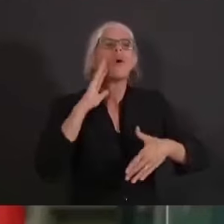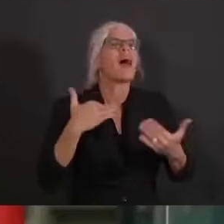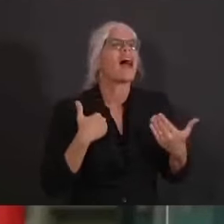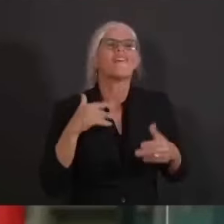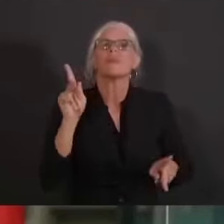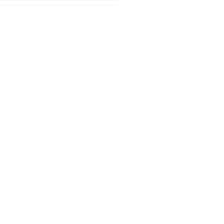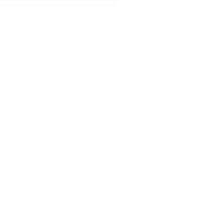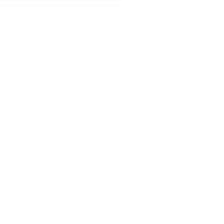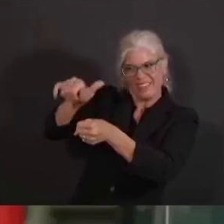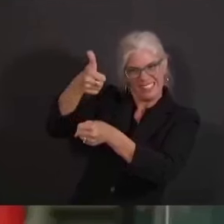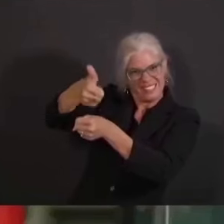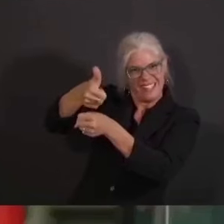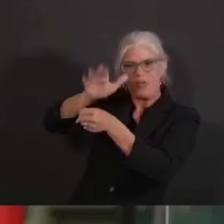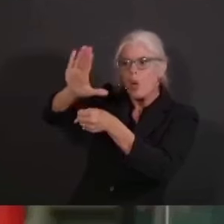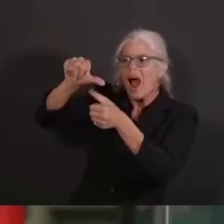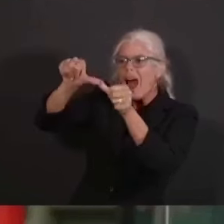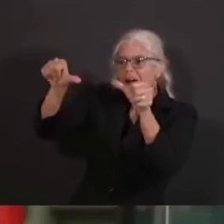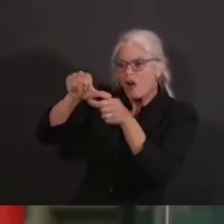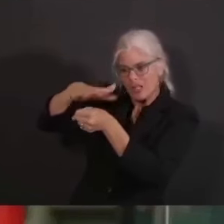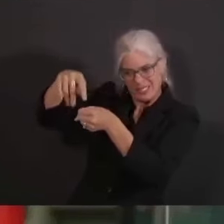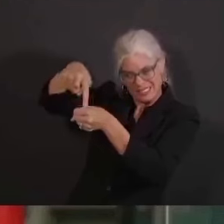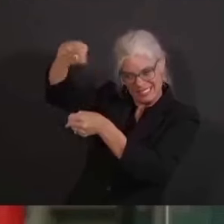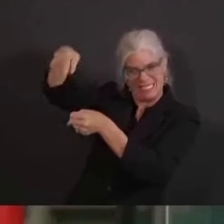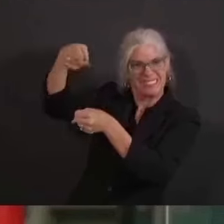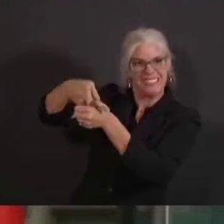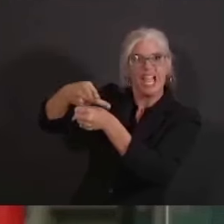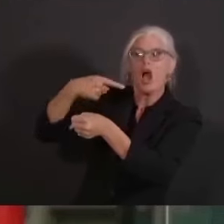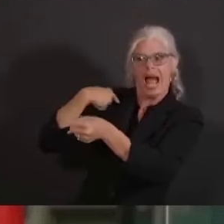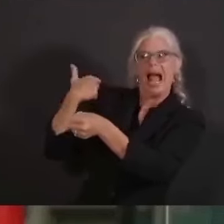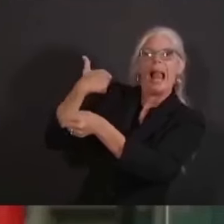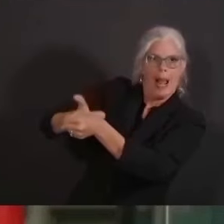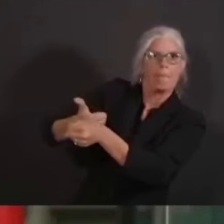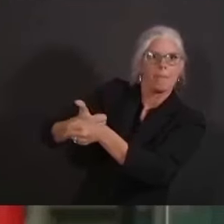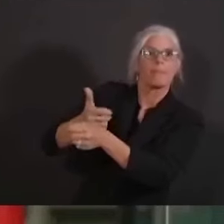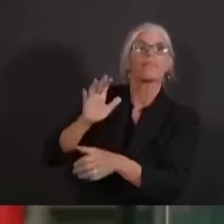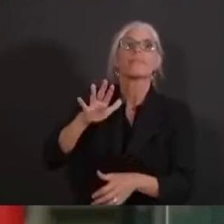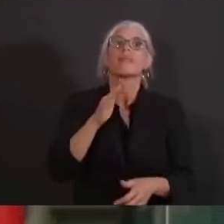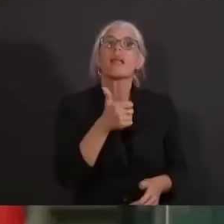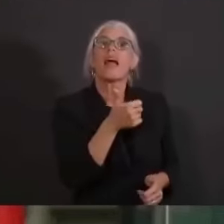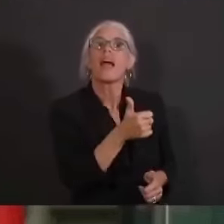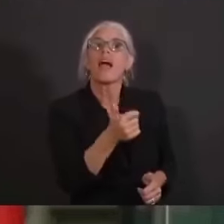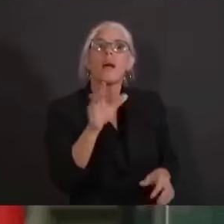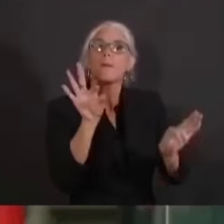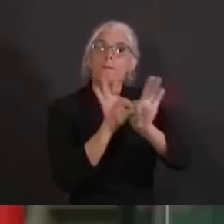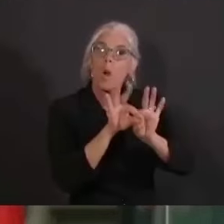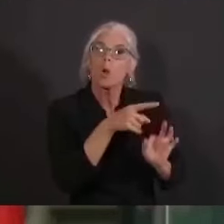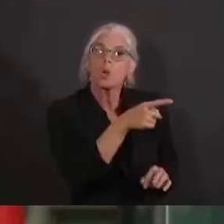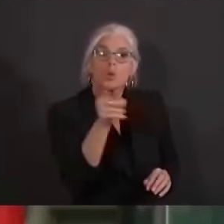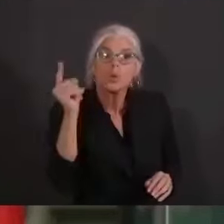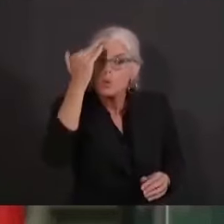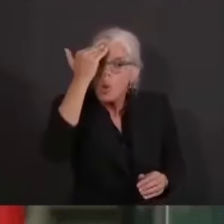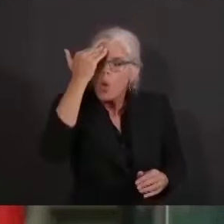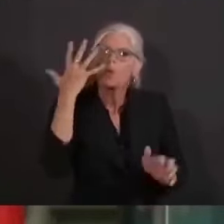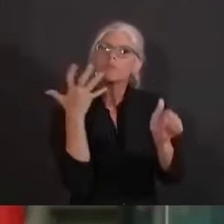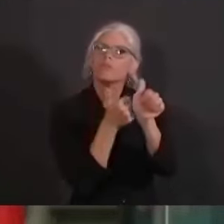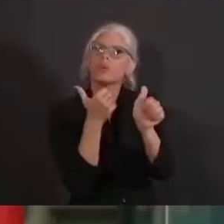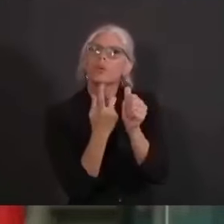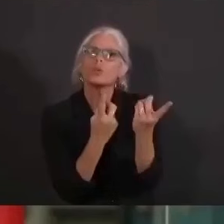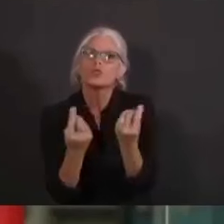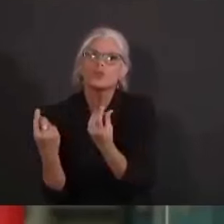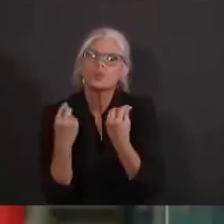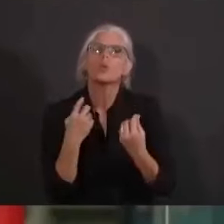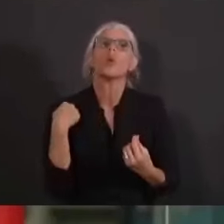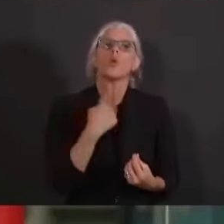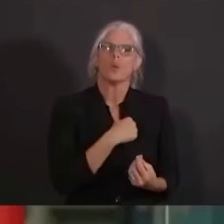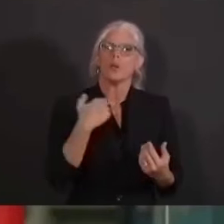that uncertainty now okay well everybody um you know just stay tuned to what's going on uh we're gonna we're gonna have